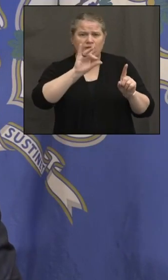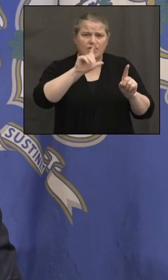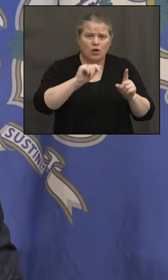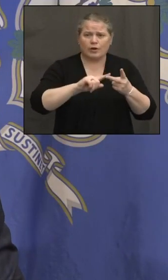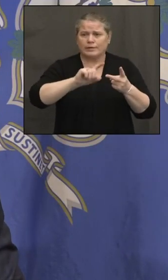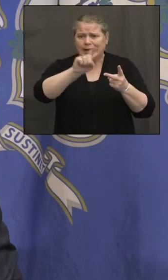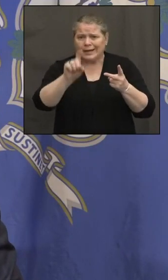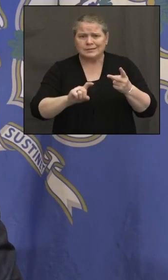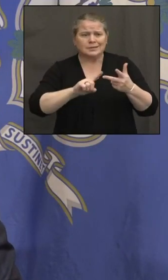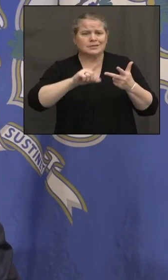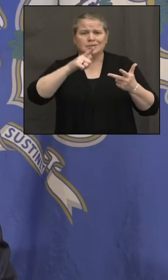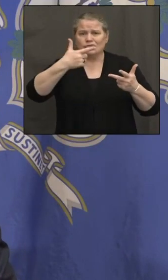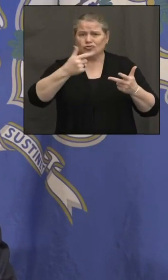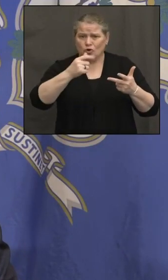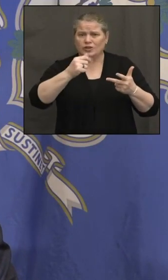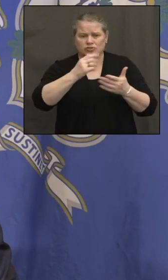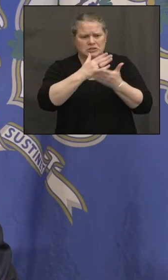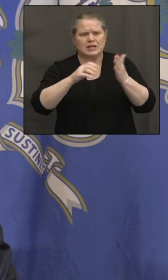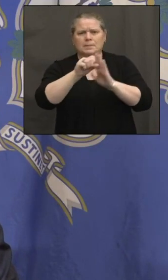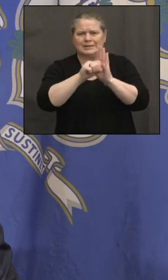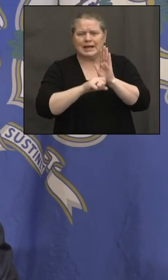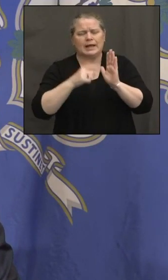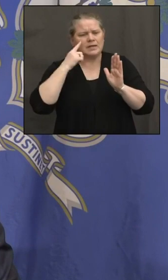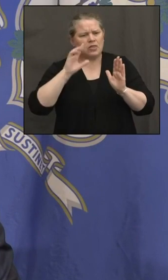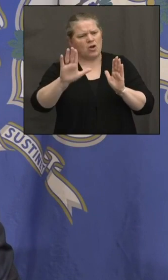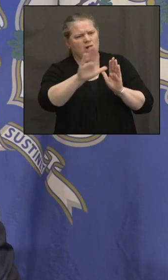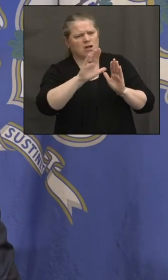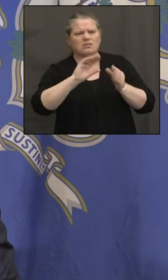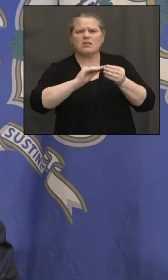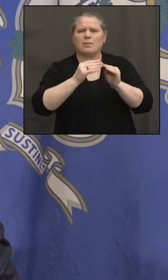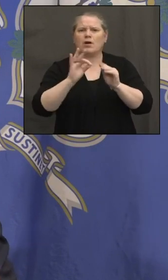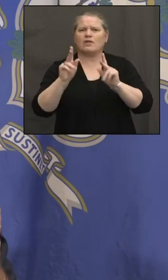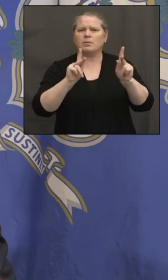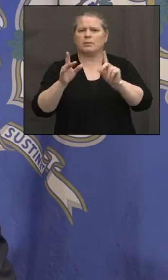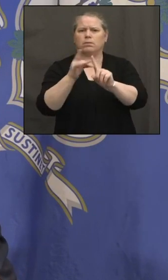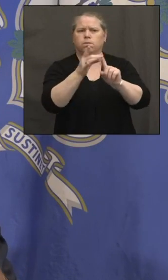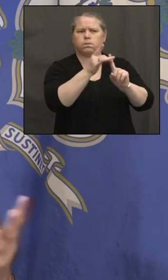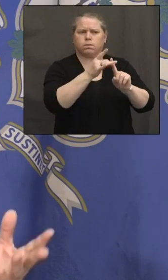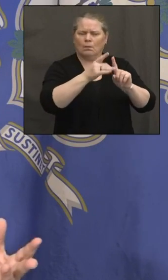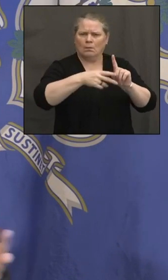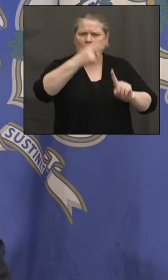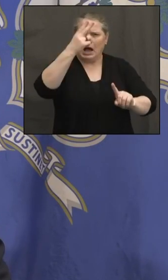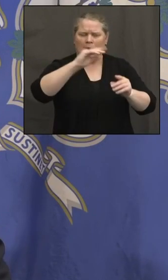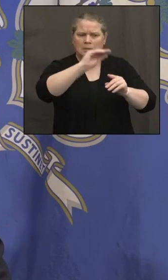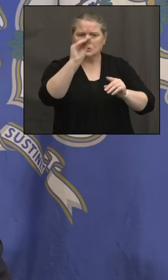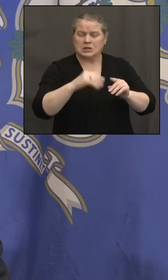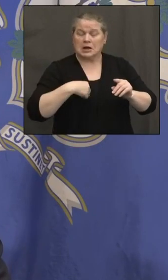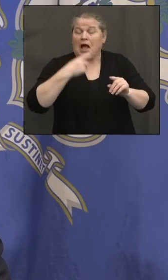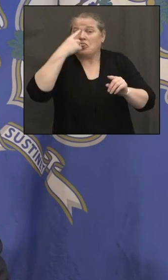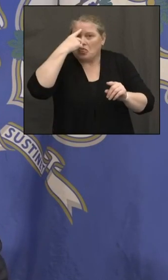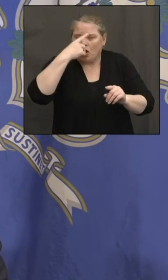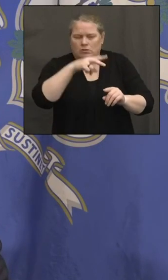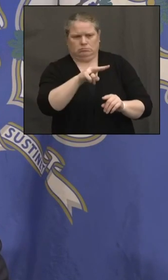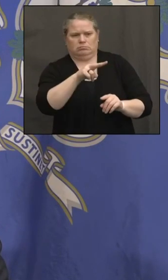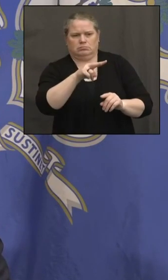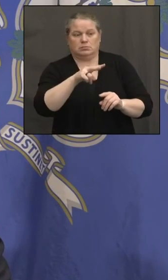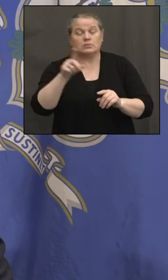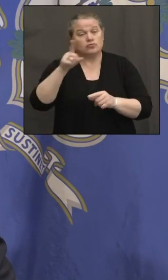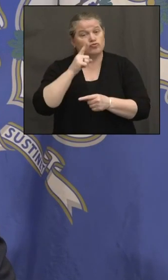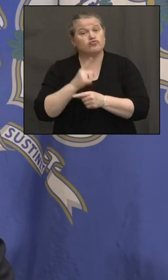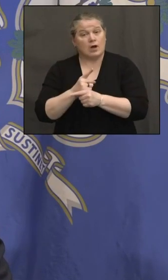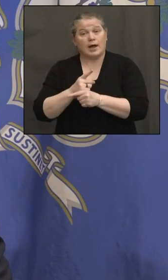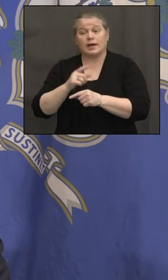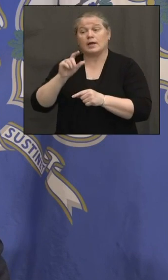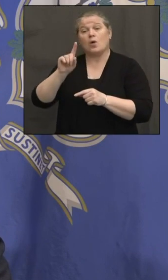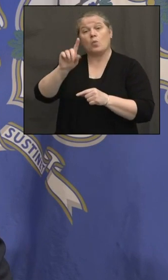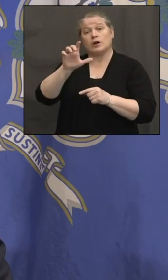Georgia, some of these states that I thought had a much higher infection rate. You're right. If, if it's a number of people who have tested positive per a hundred